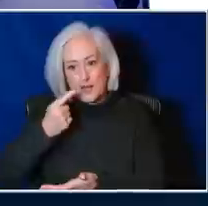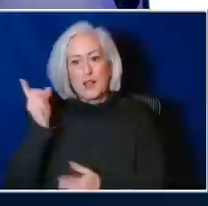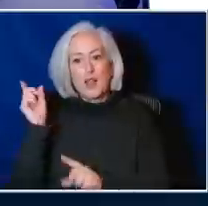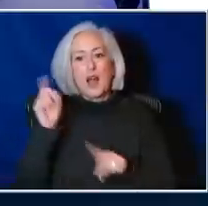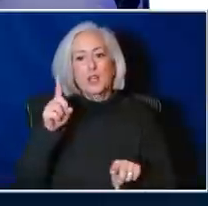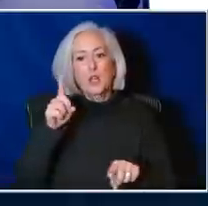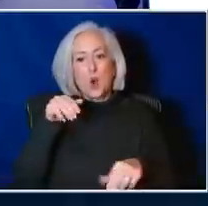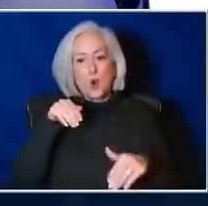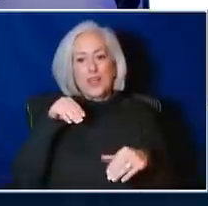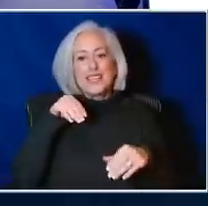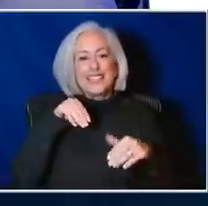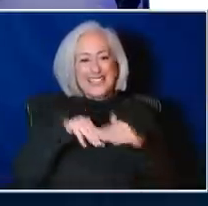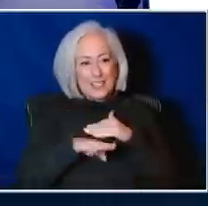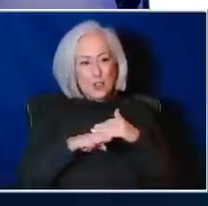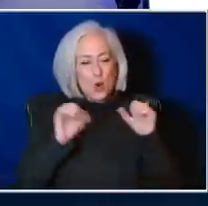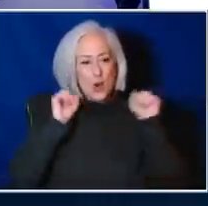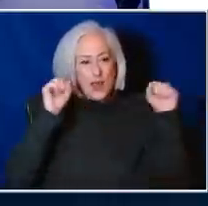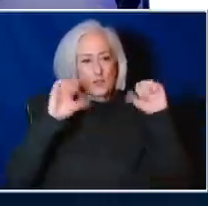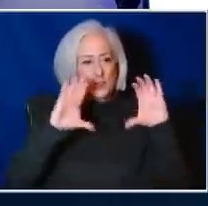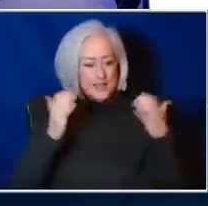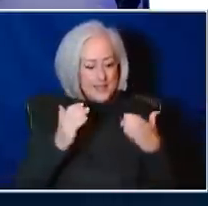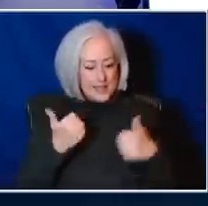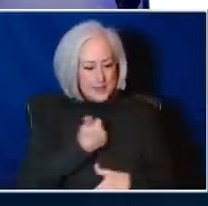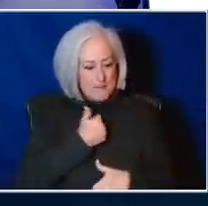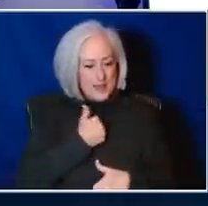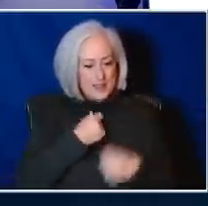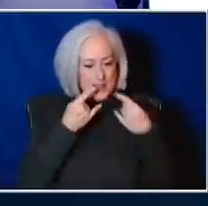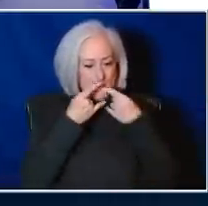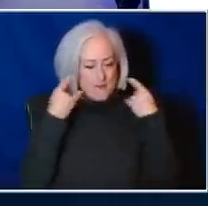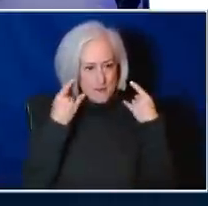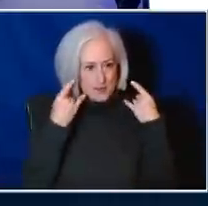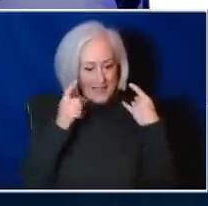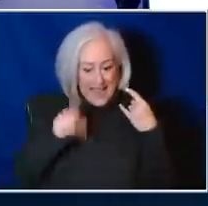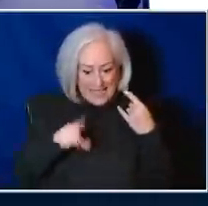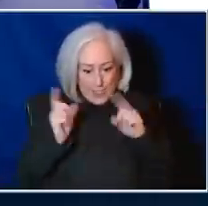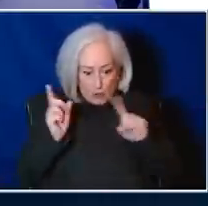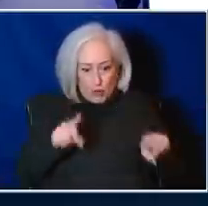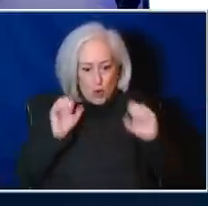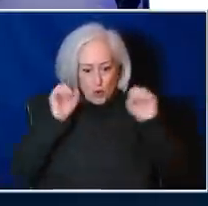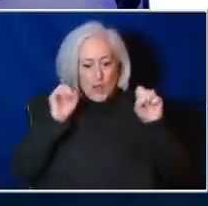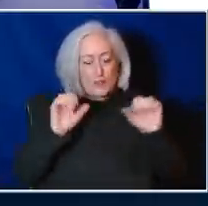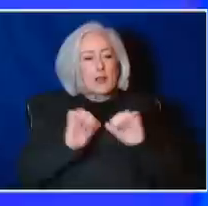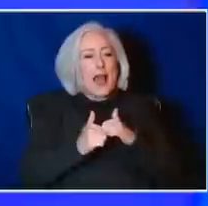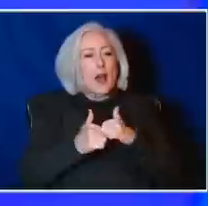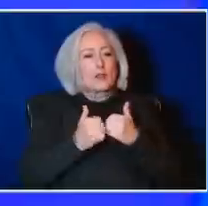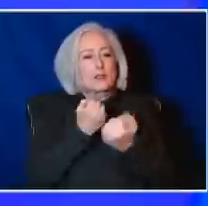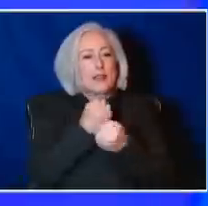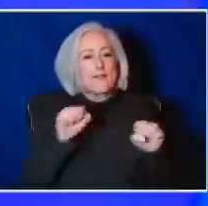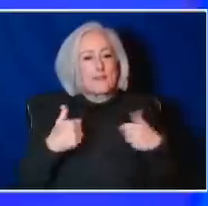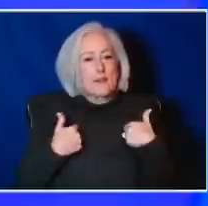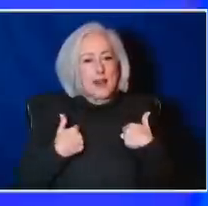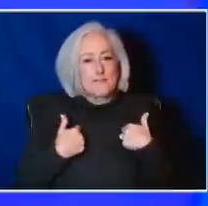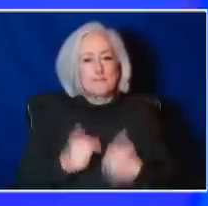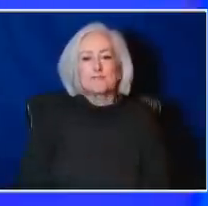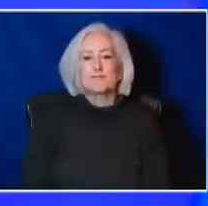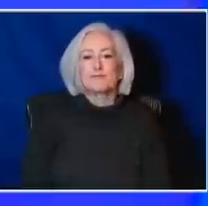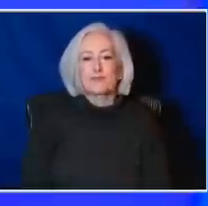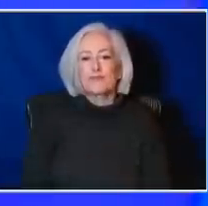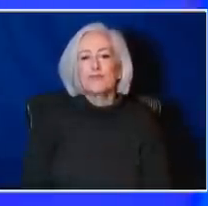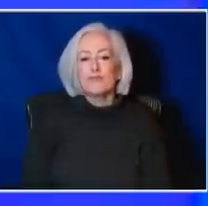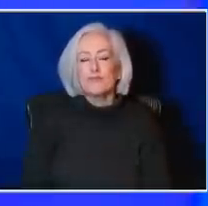wears a mask. I need this class for many reasons. How safe am I? You know, that's a really good